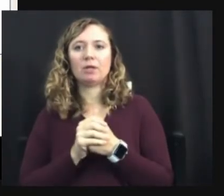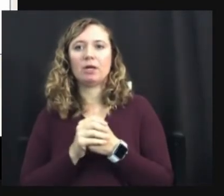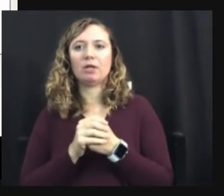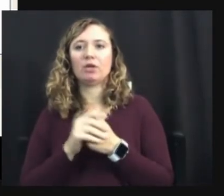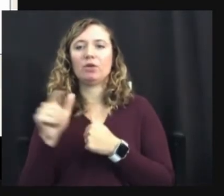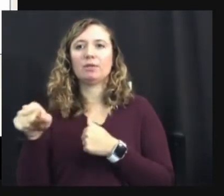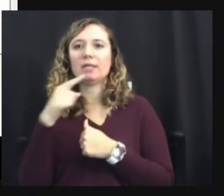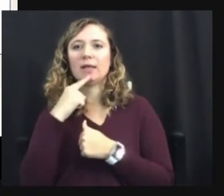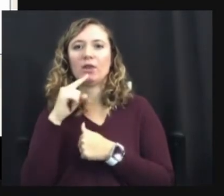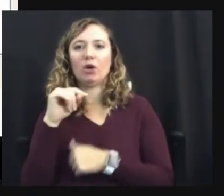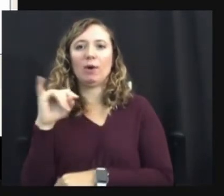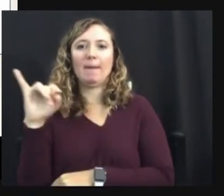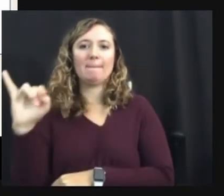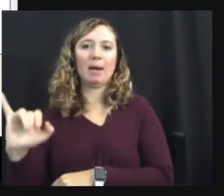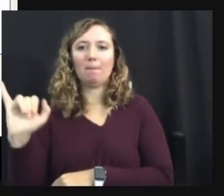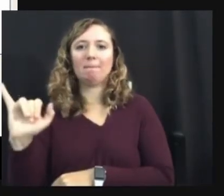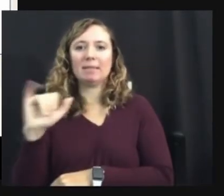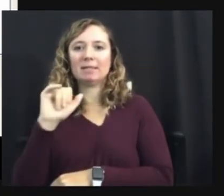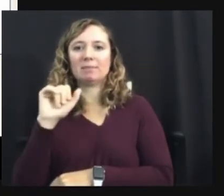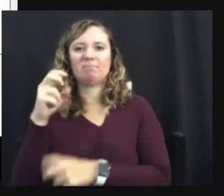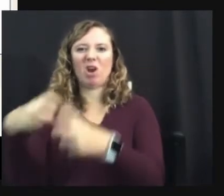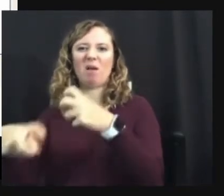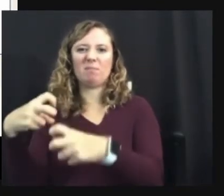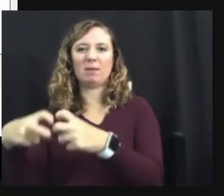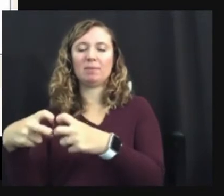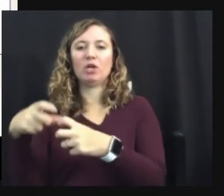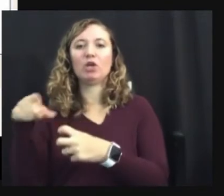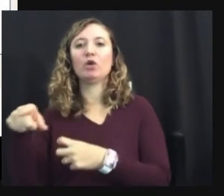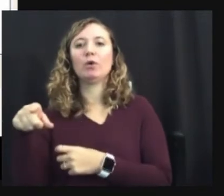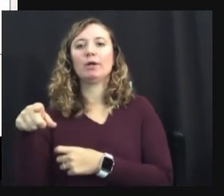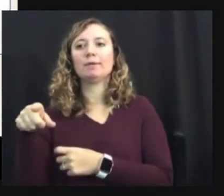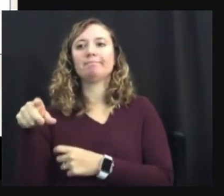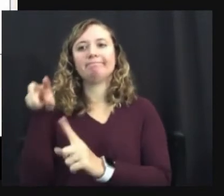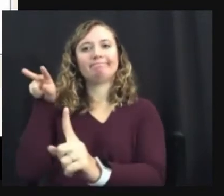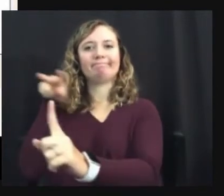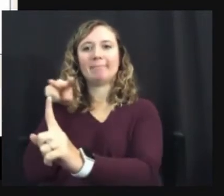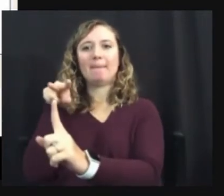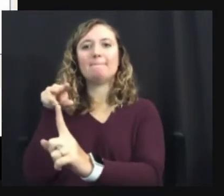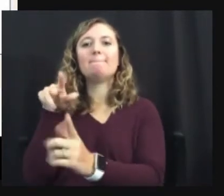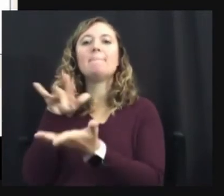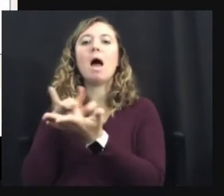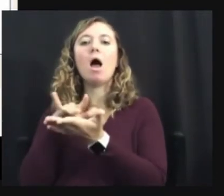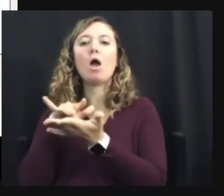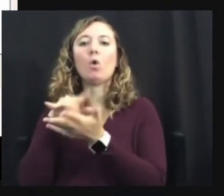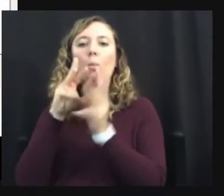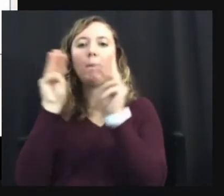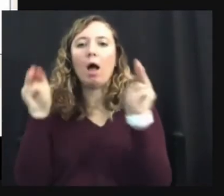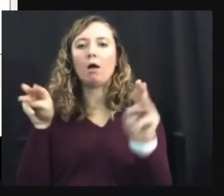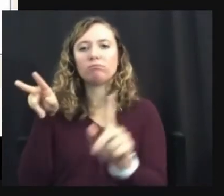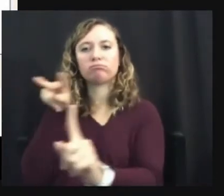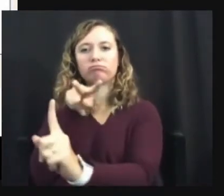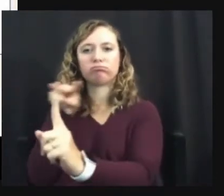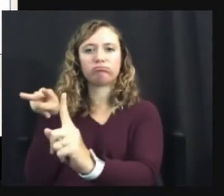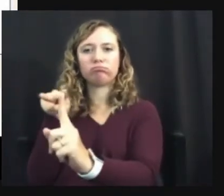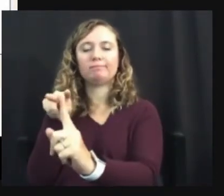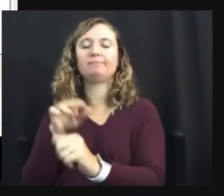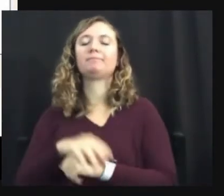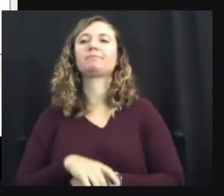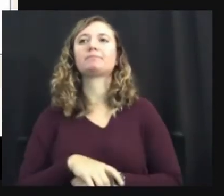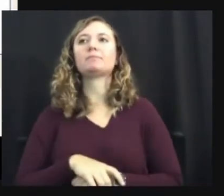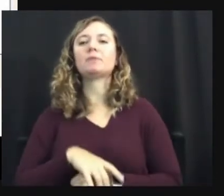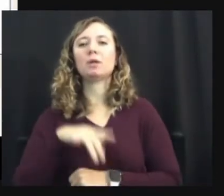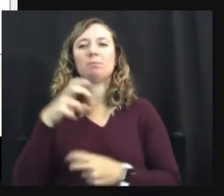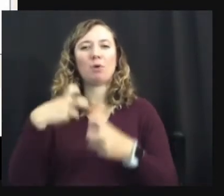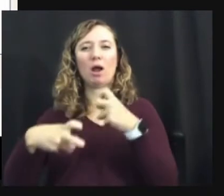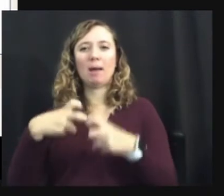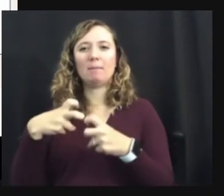is the problem, you're operating from a medical model of disability. So that model is the, the problem is